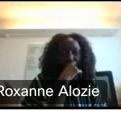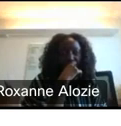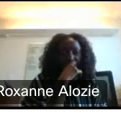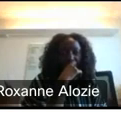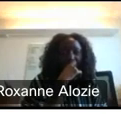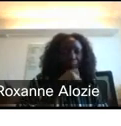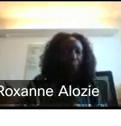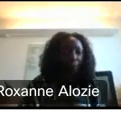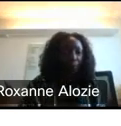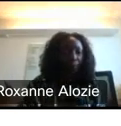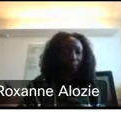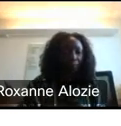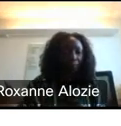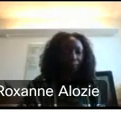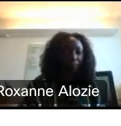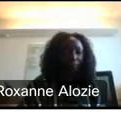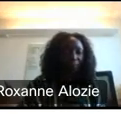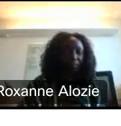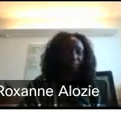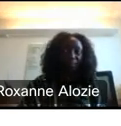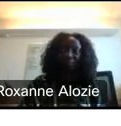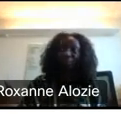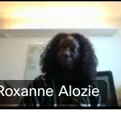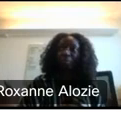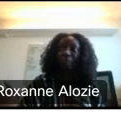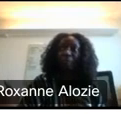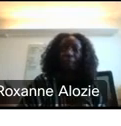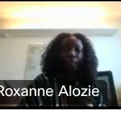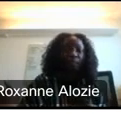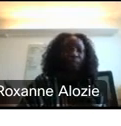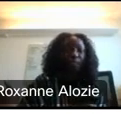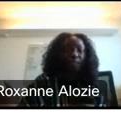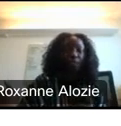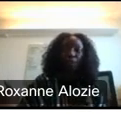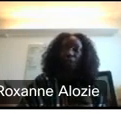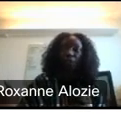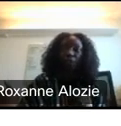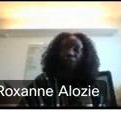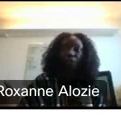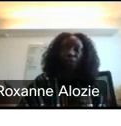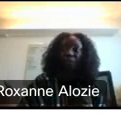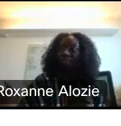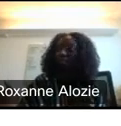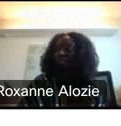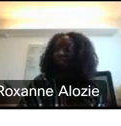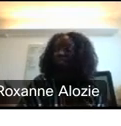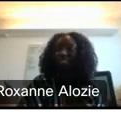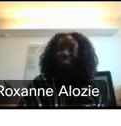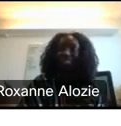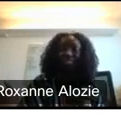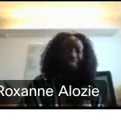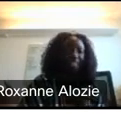So that is, you can, if have any questions, I'd be happy to answer them. But other than that, I will hand it back to